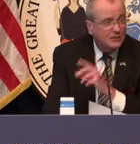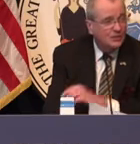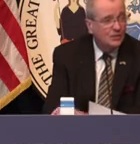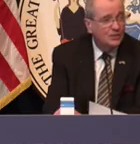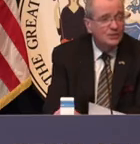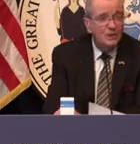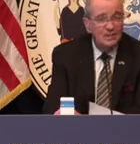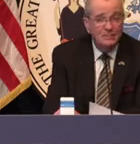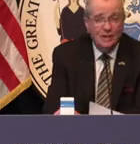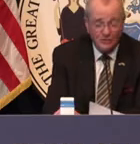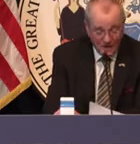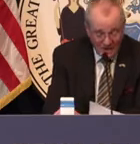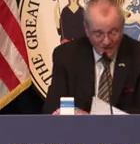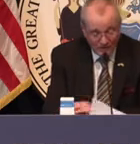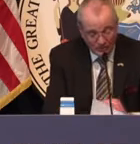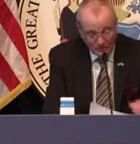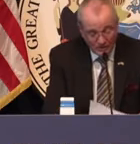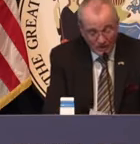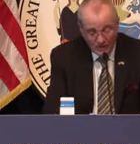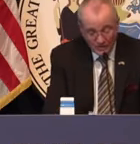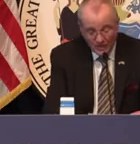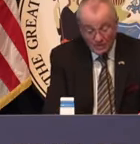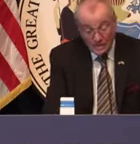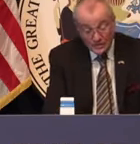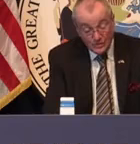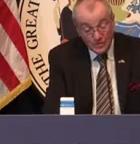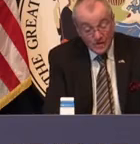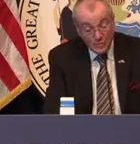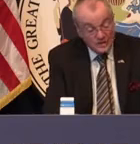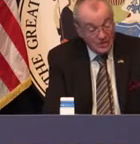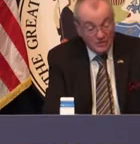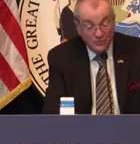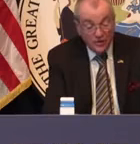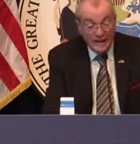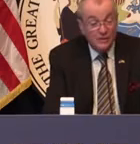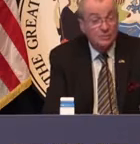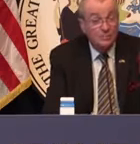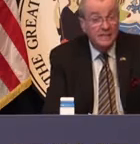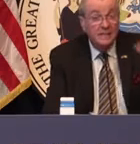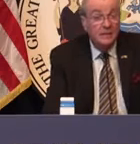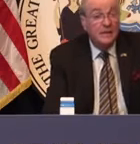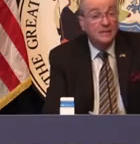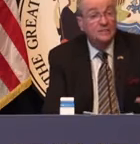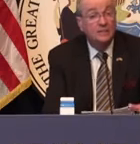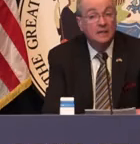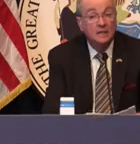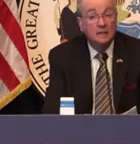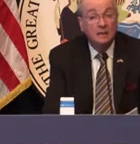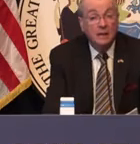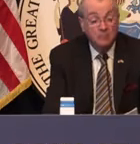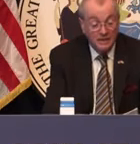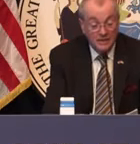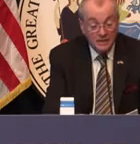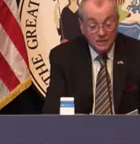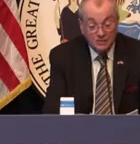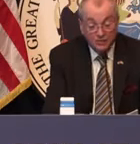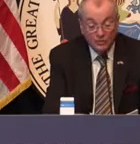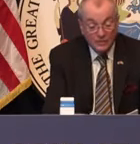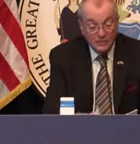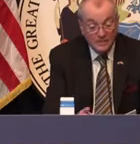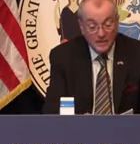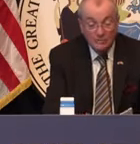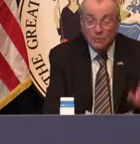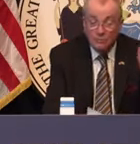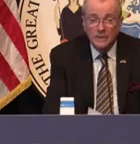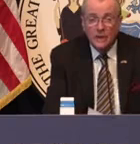Next week is a little funky because of the holidays, so they're going to be on Tuesdays, Wednesdays, and Fridays, but beginning the next Monday, June